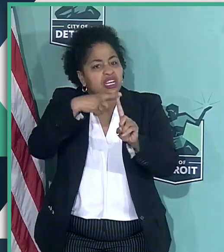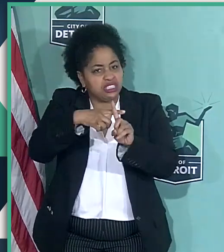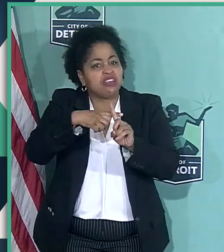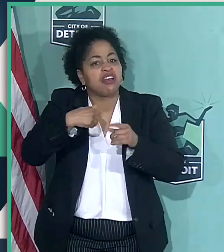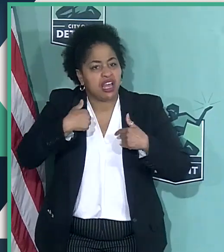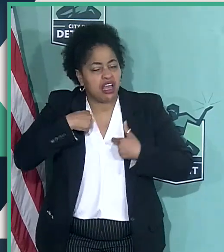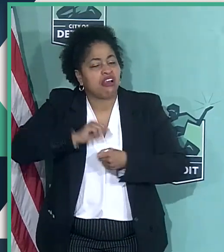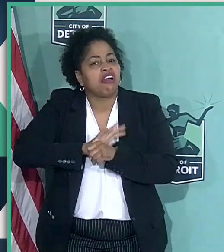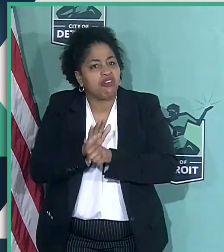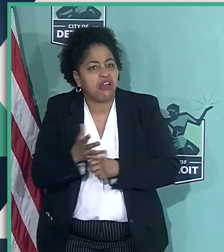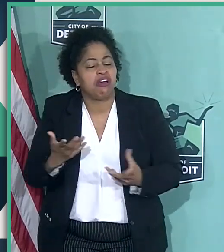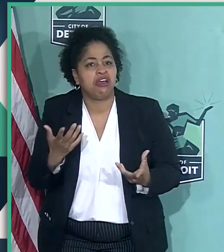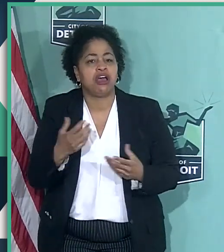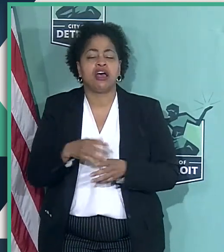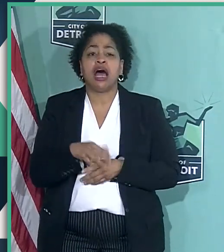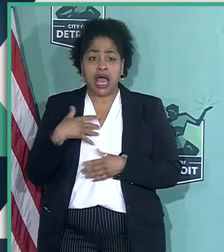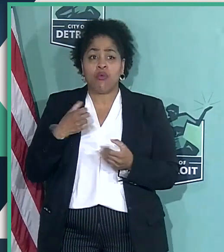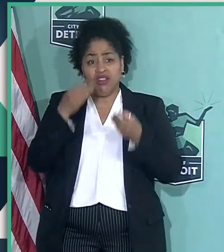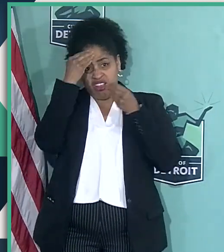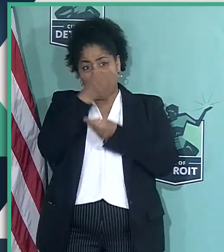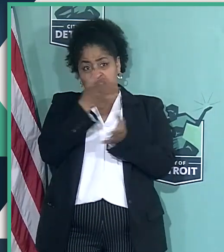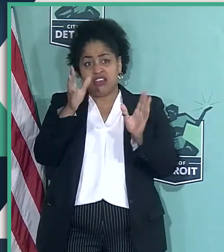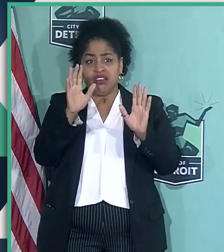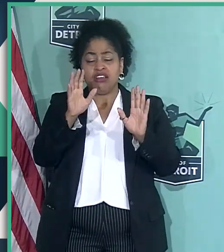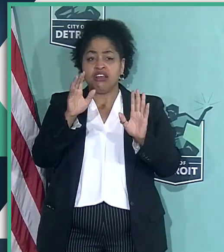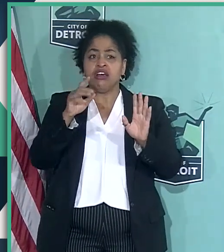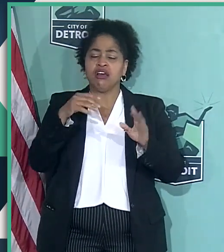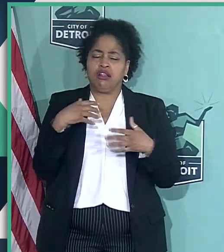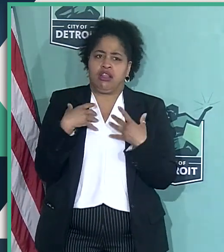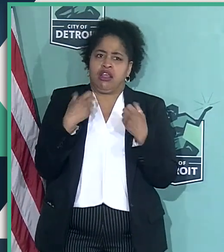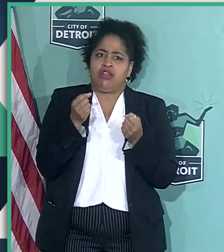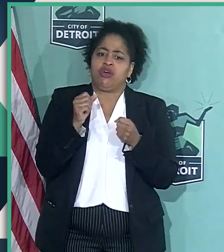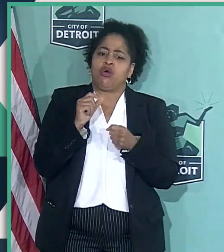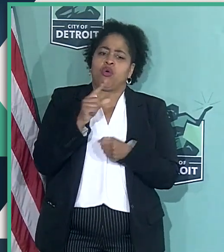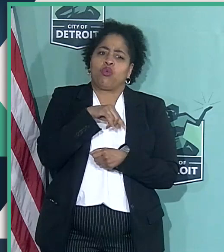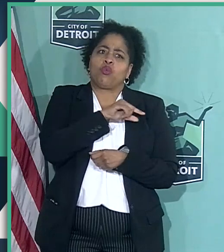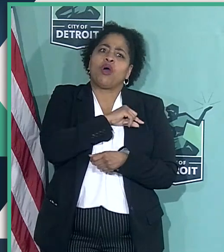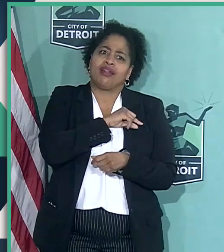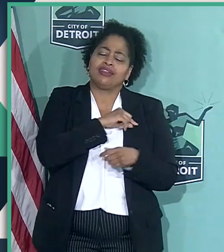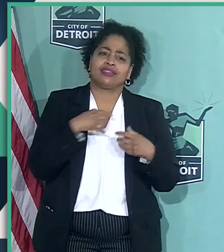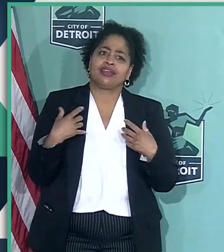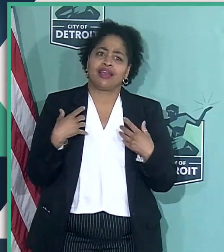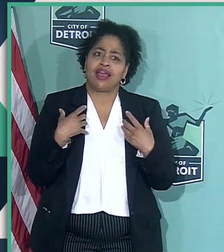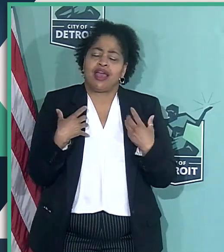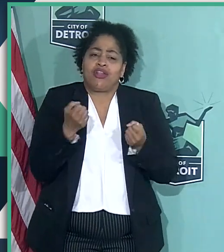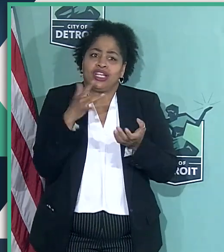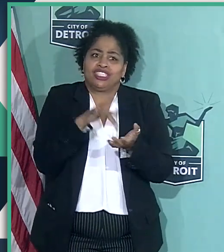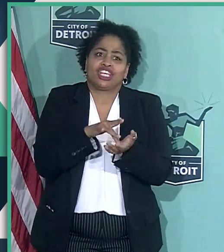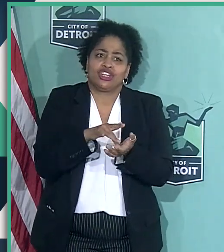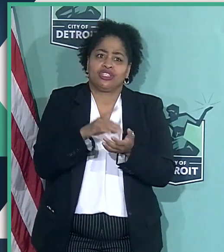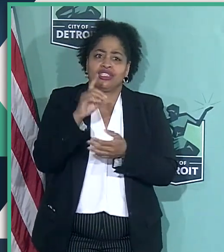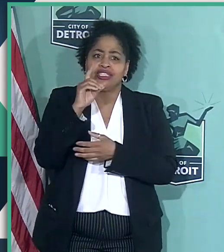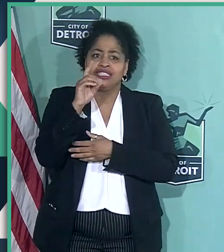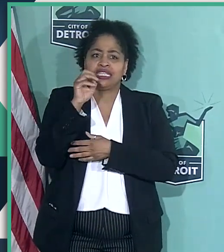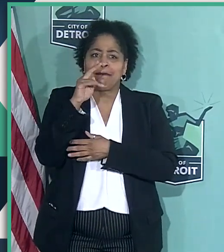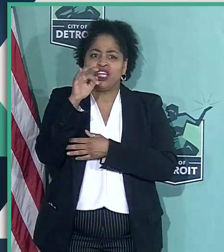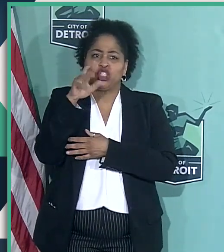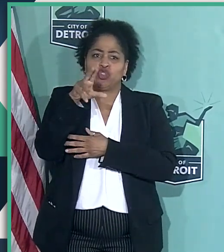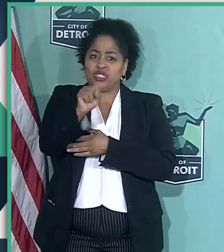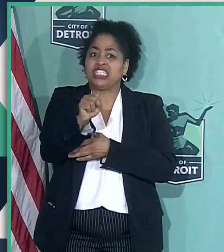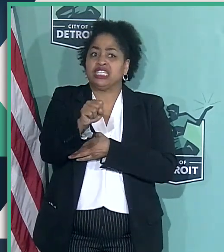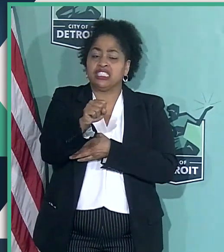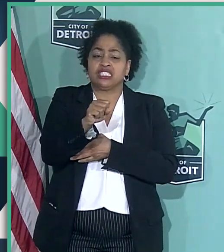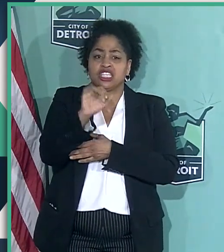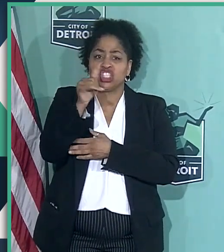Let me just say that I want to thank Premier Quality Health Centers that's doing our testing. Platform Health, Demetrius Johnson, the former